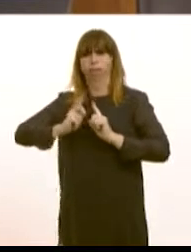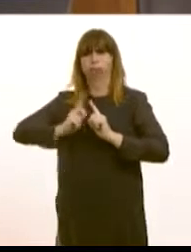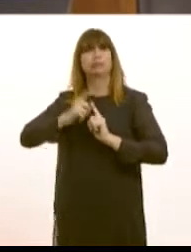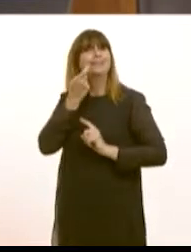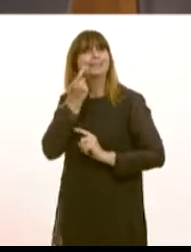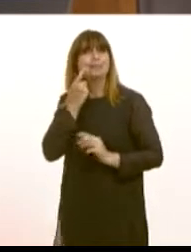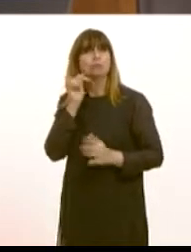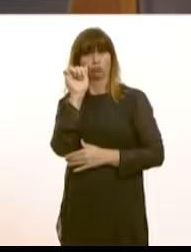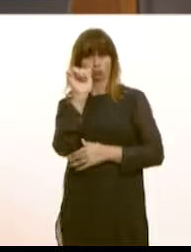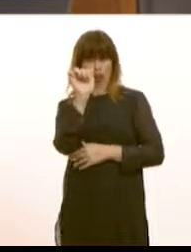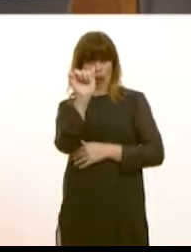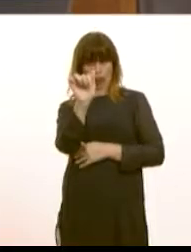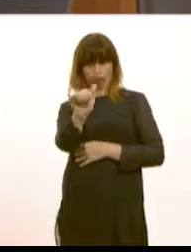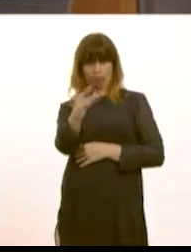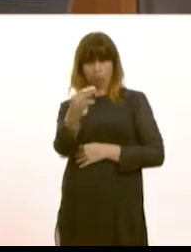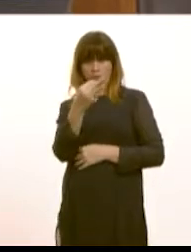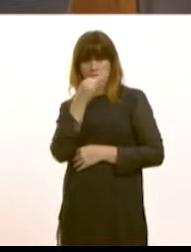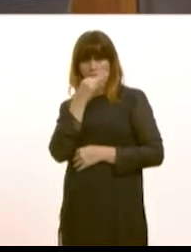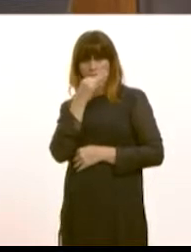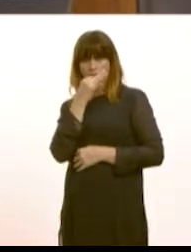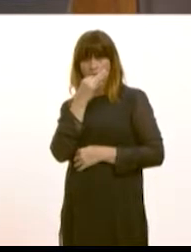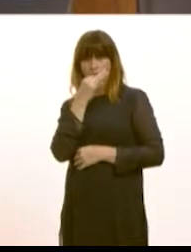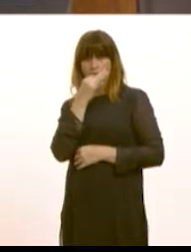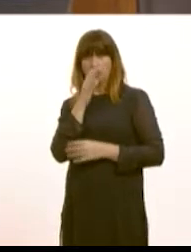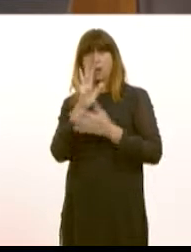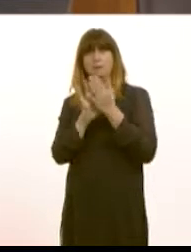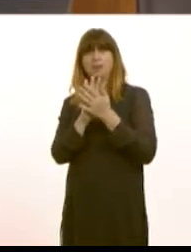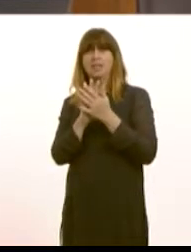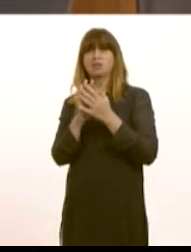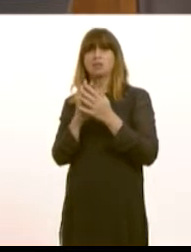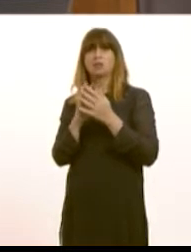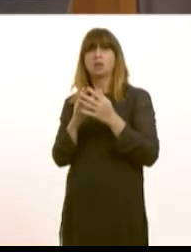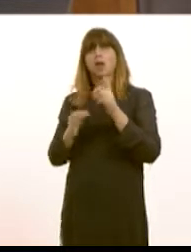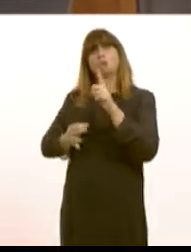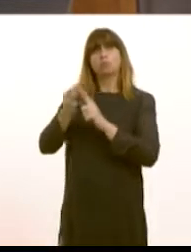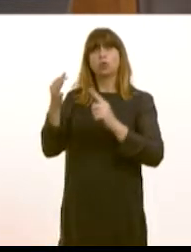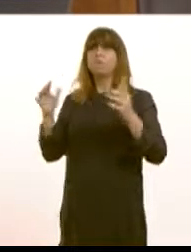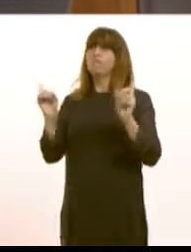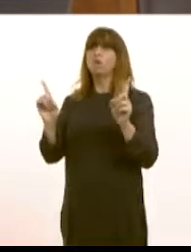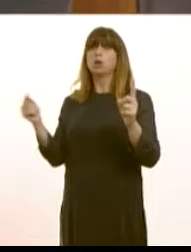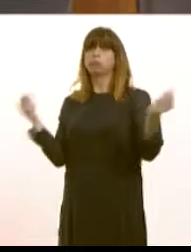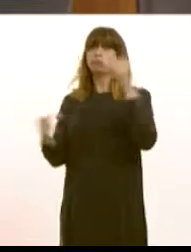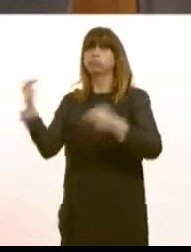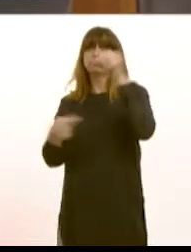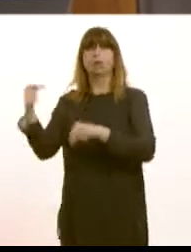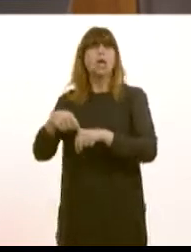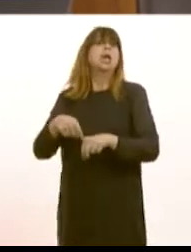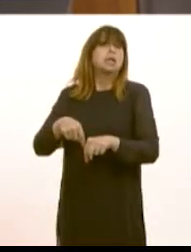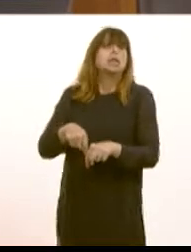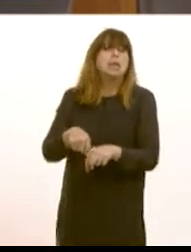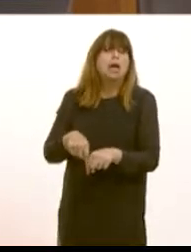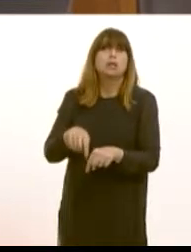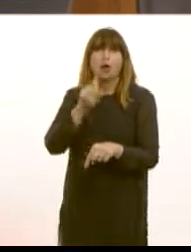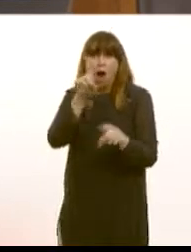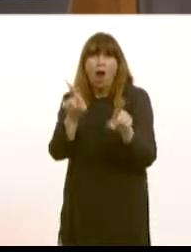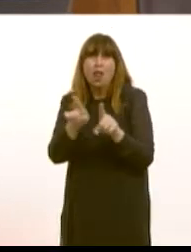right to ask the question of course is this simply about bringing people from Valley communities to Cardiff that's half the story the other half of the